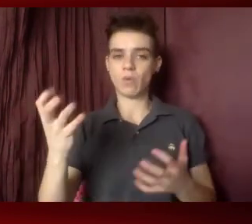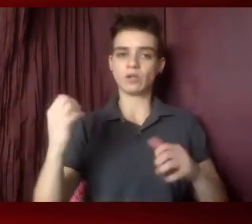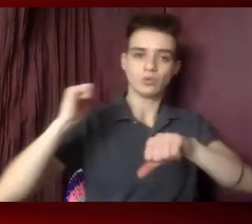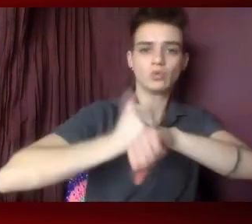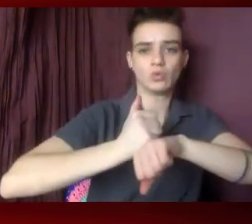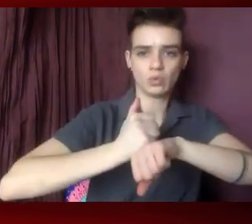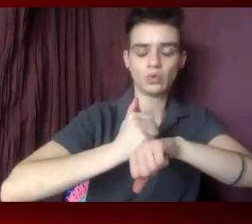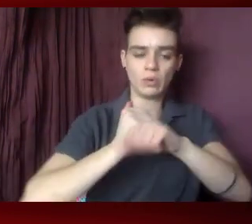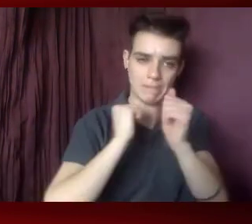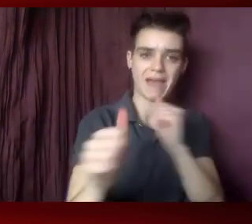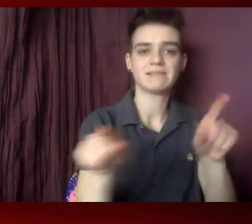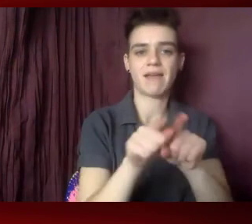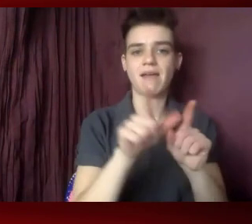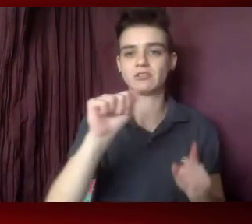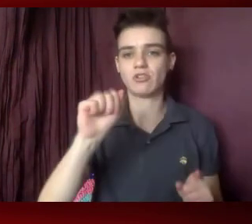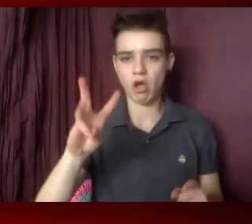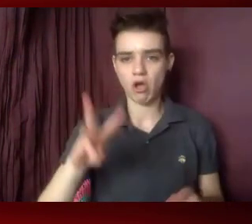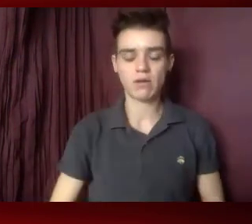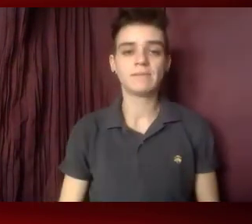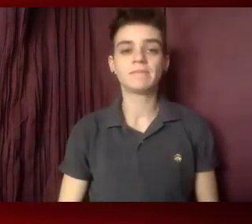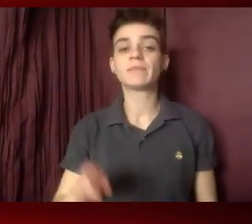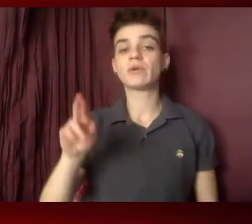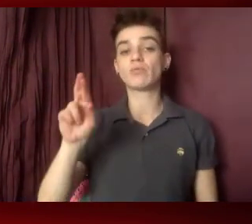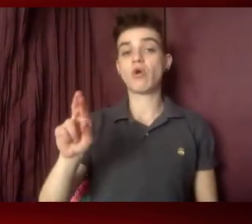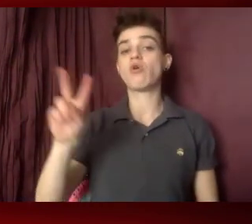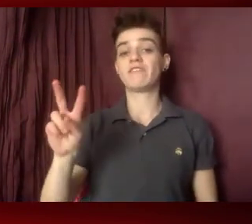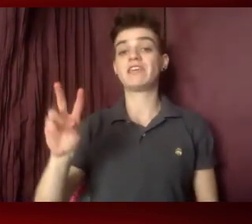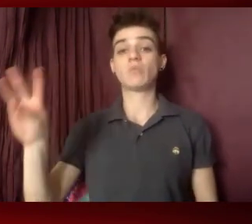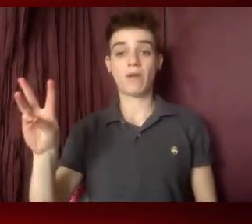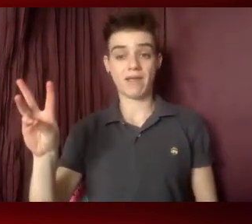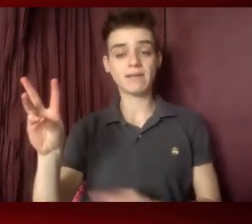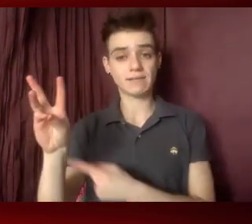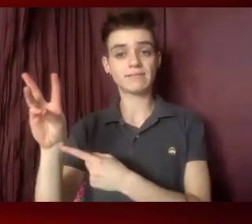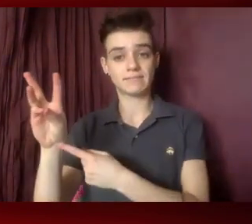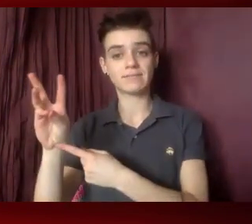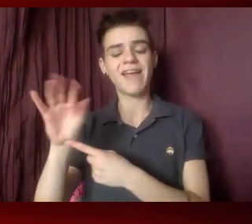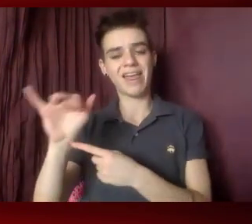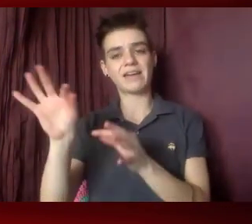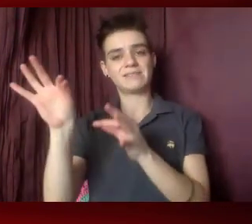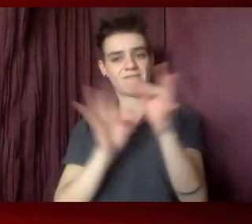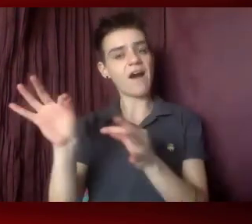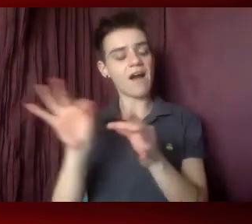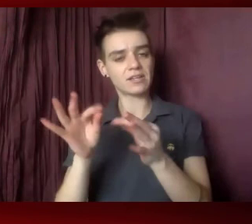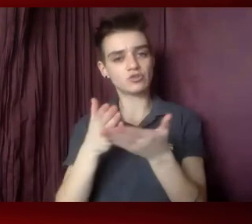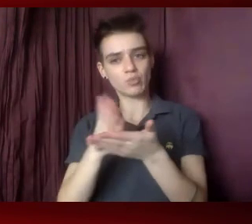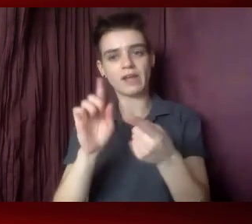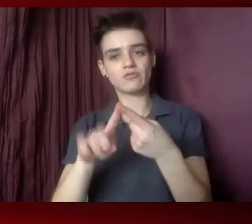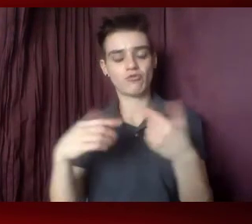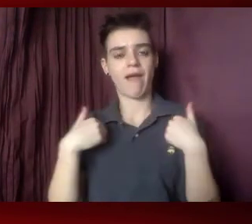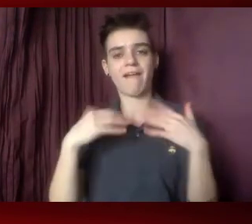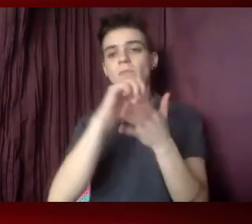Roe v. Wade, it's a federal decision that finds the constitutional right to have an abortion.